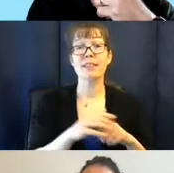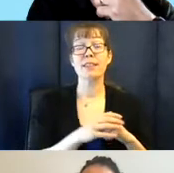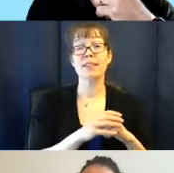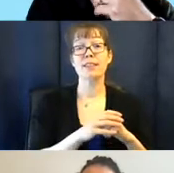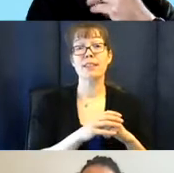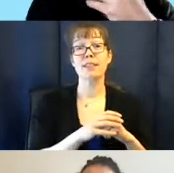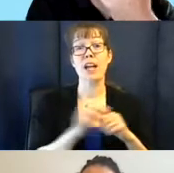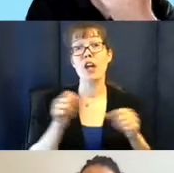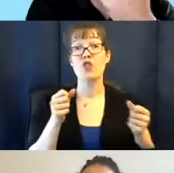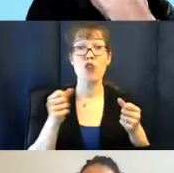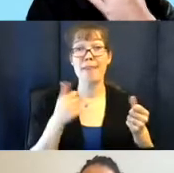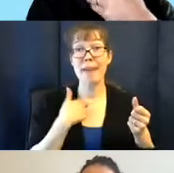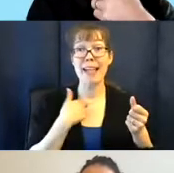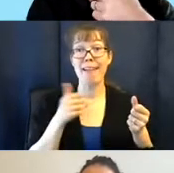faster.